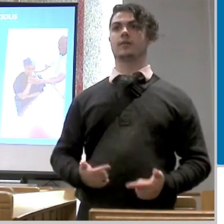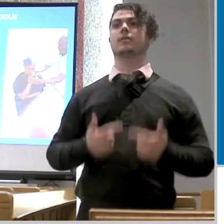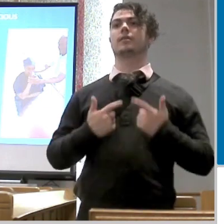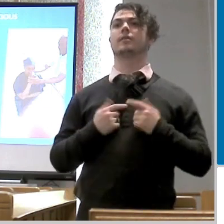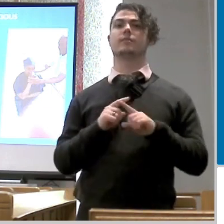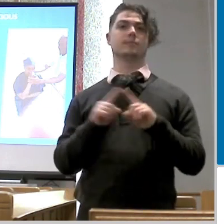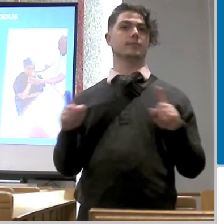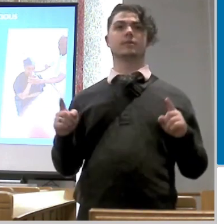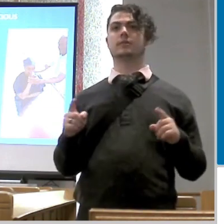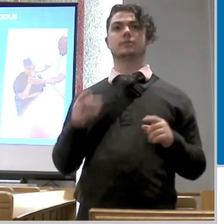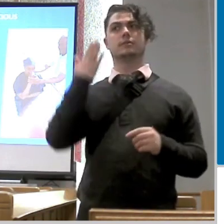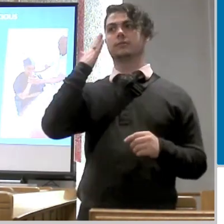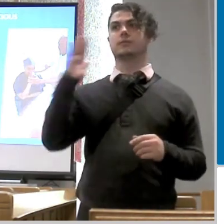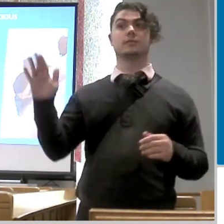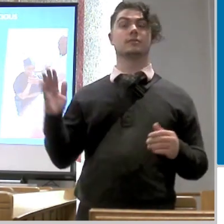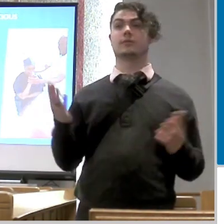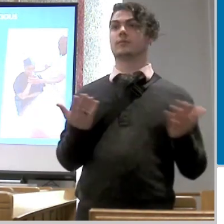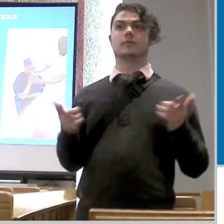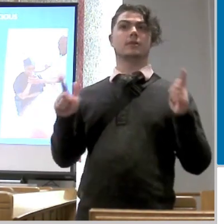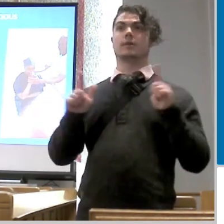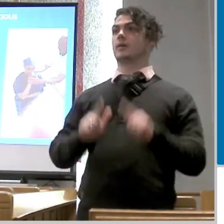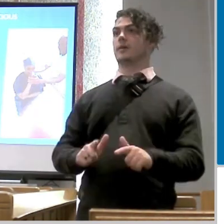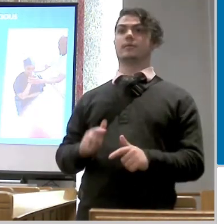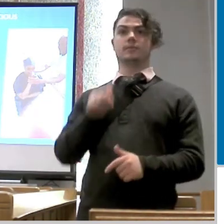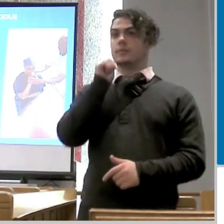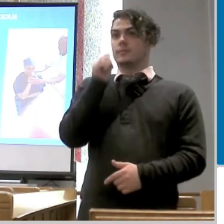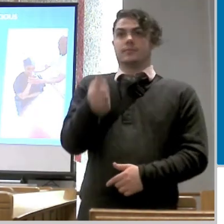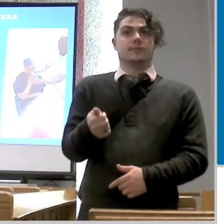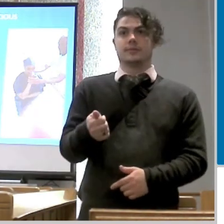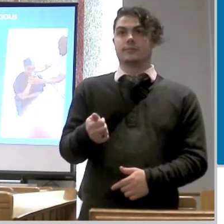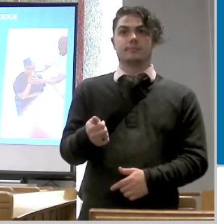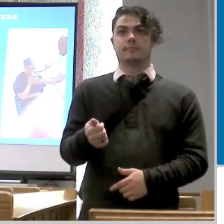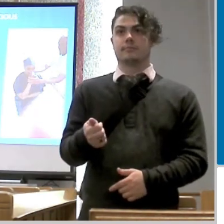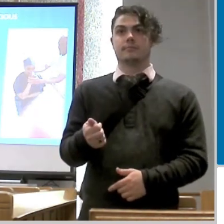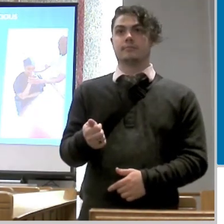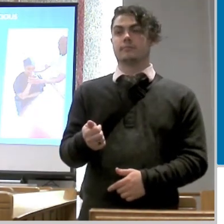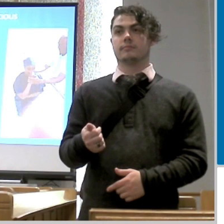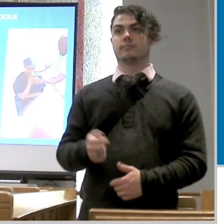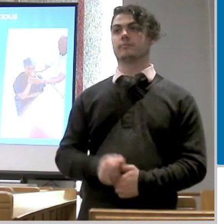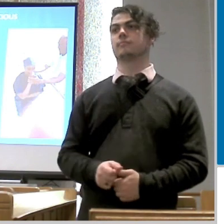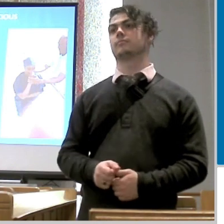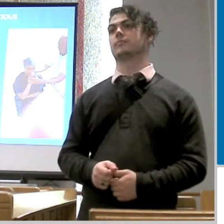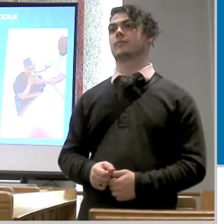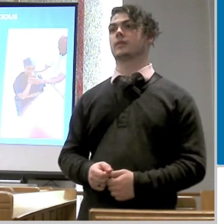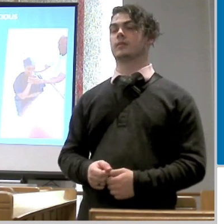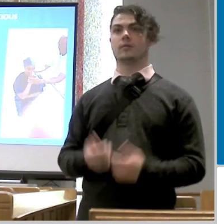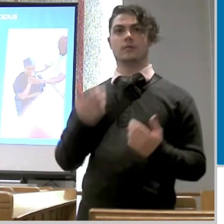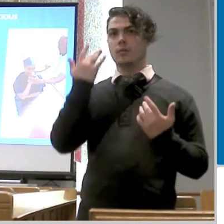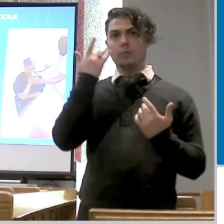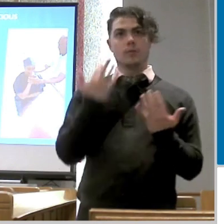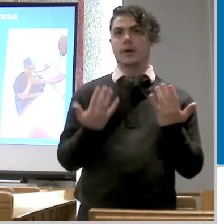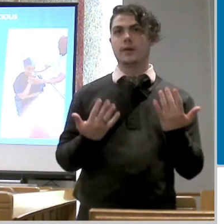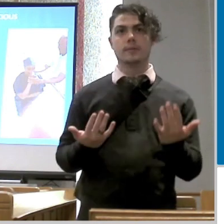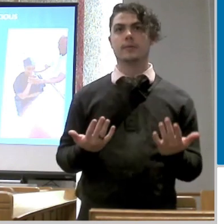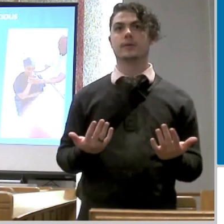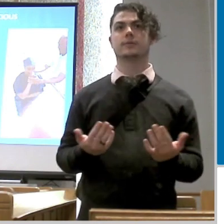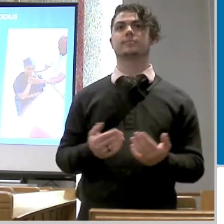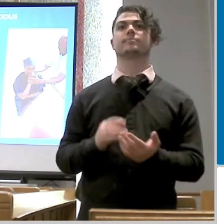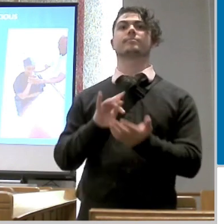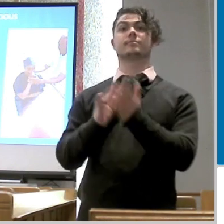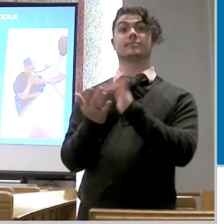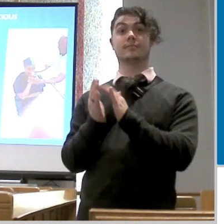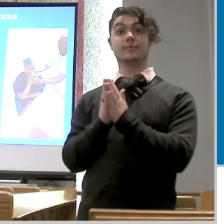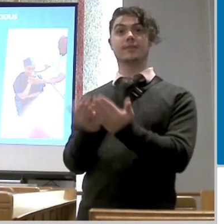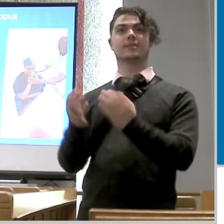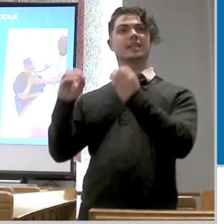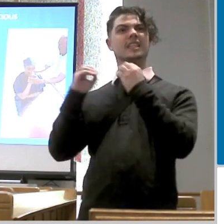going to happen in the next moment who knows what's going to happen tomorrow right and so what are you waiting for the bible clearly teaches